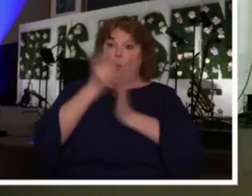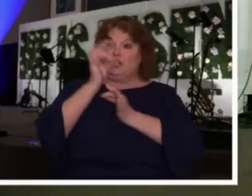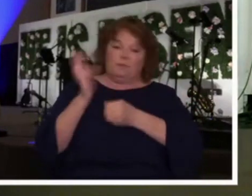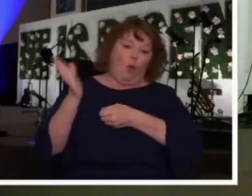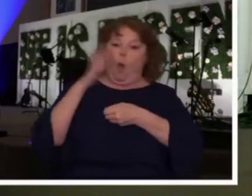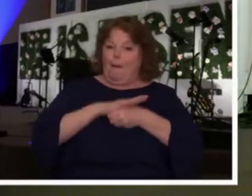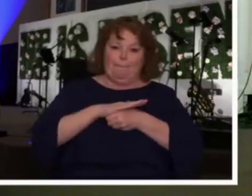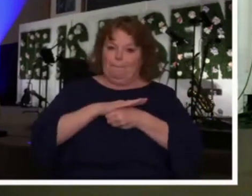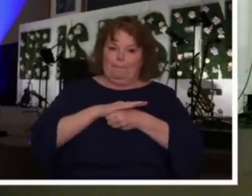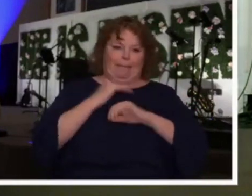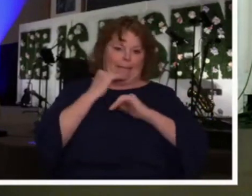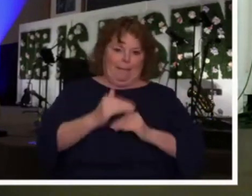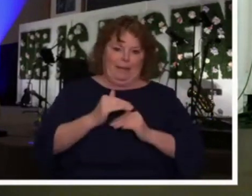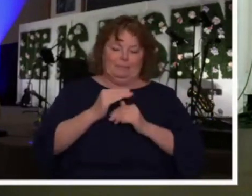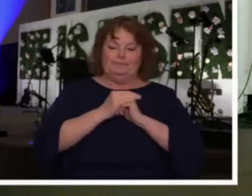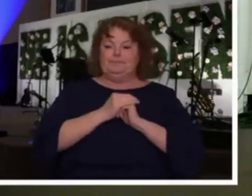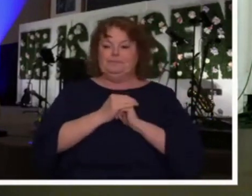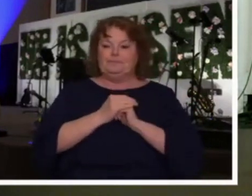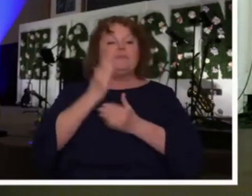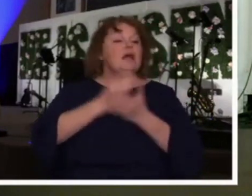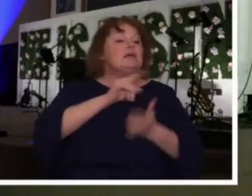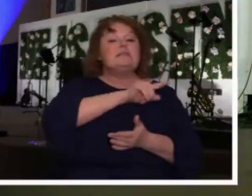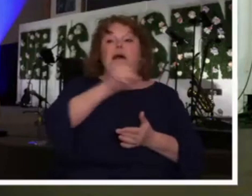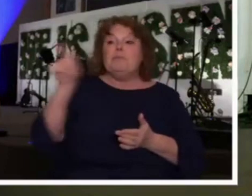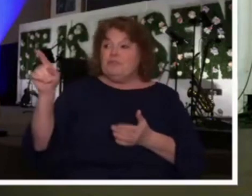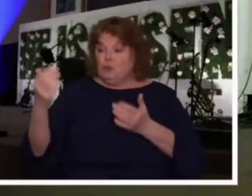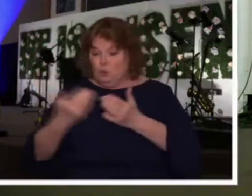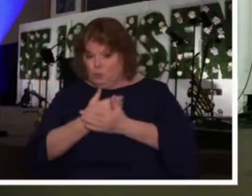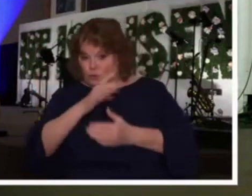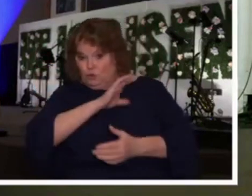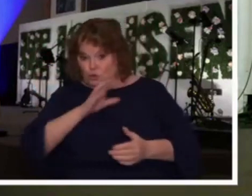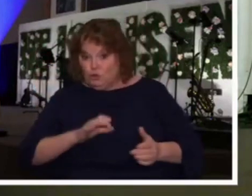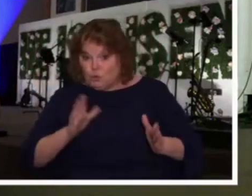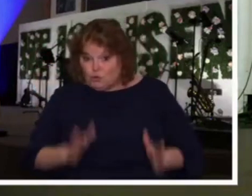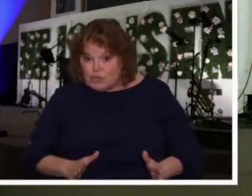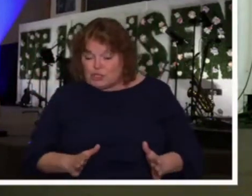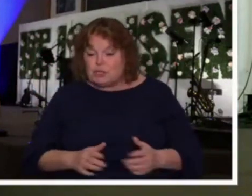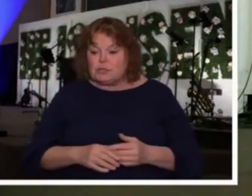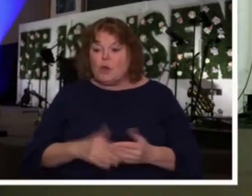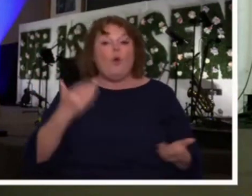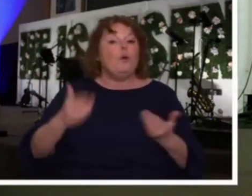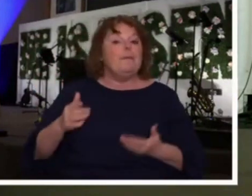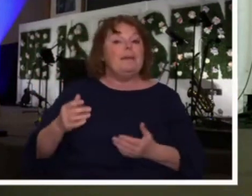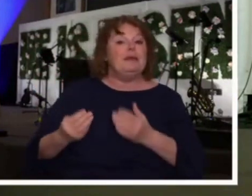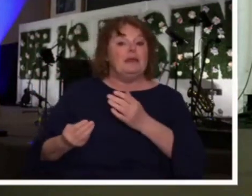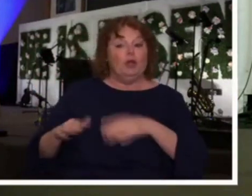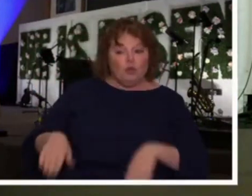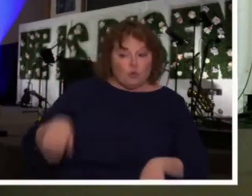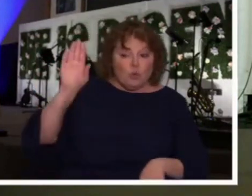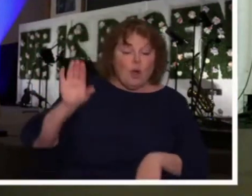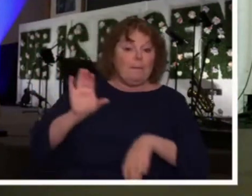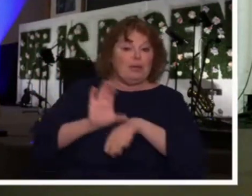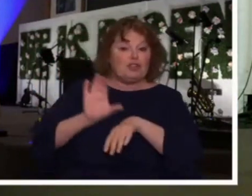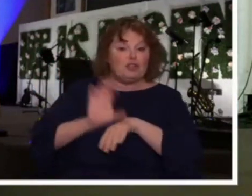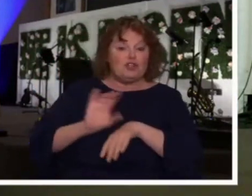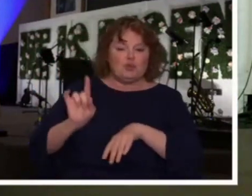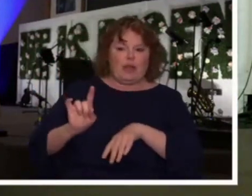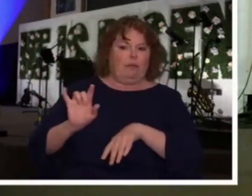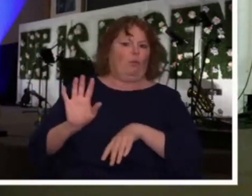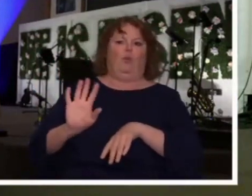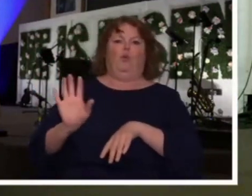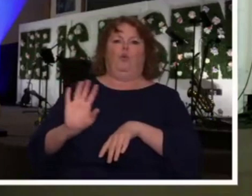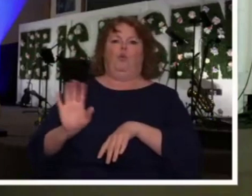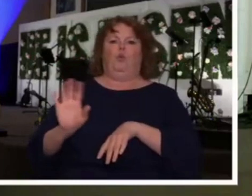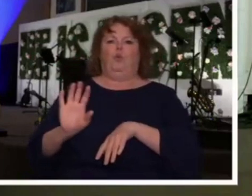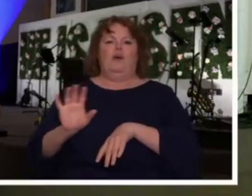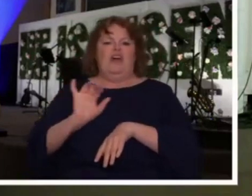from so many people, particularly those of you that are new believers or those of you that grew up in backgrounds where this theology was of the devil and